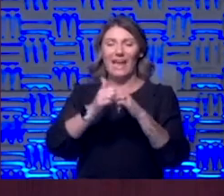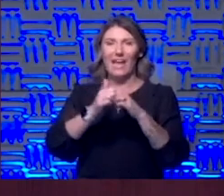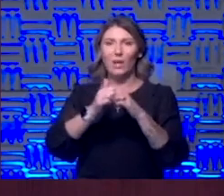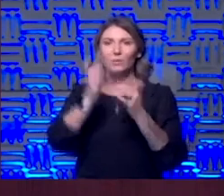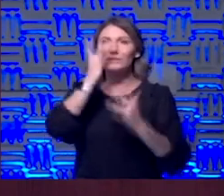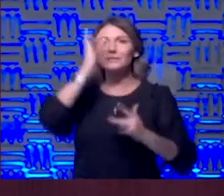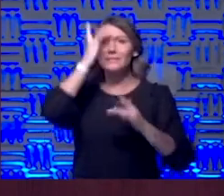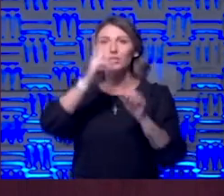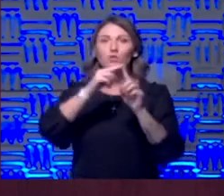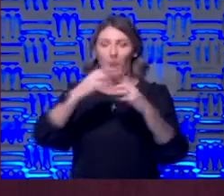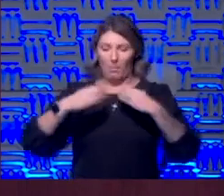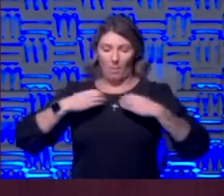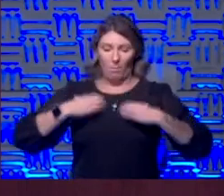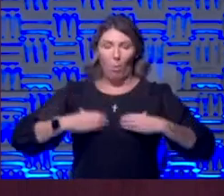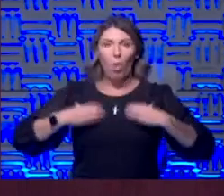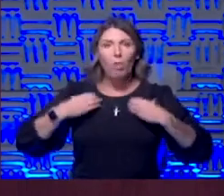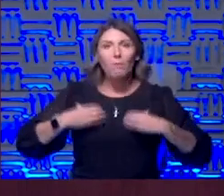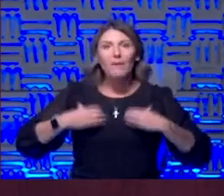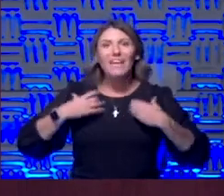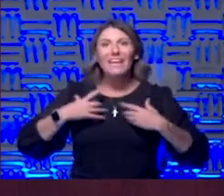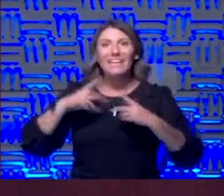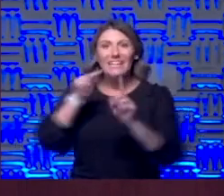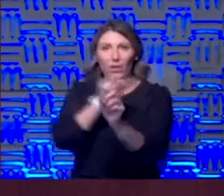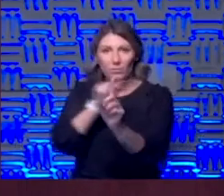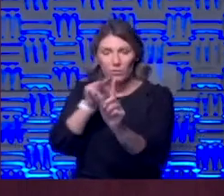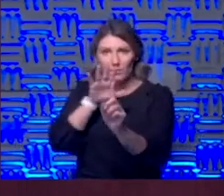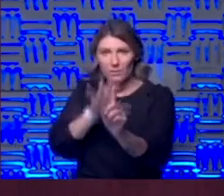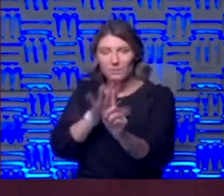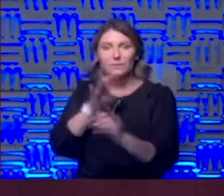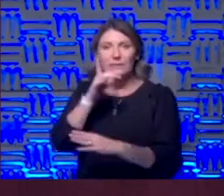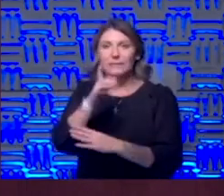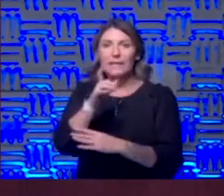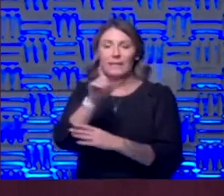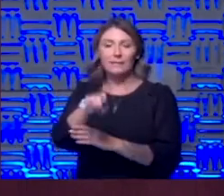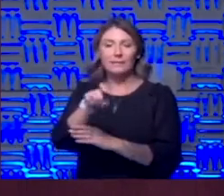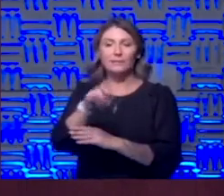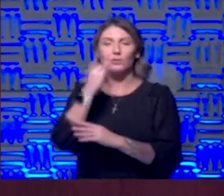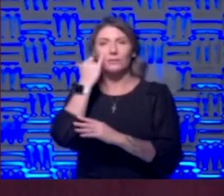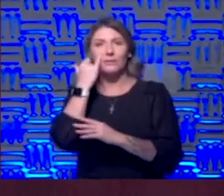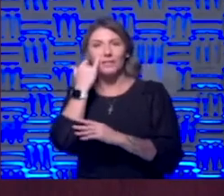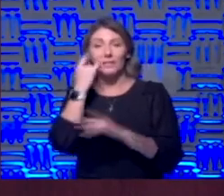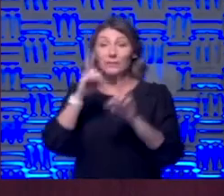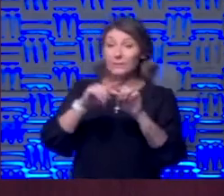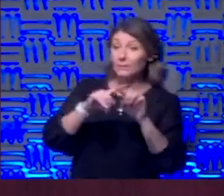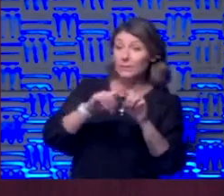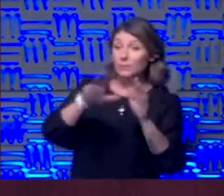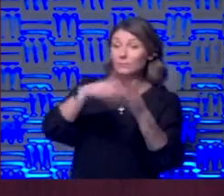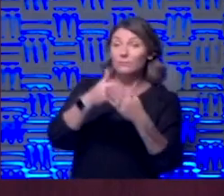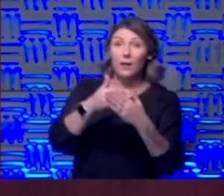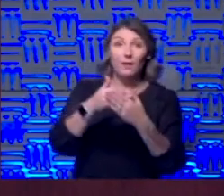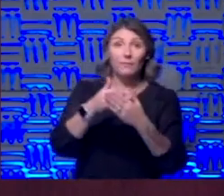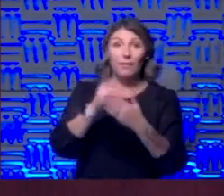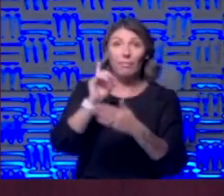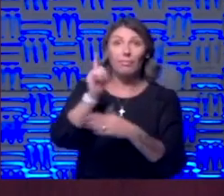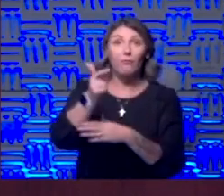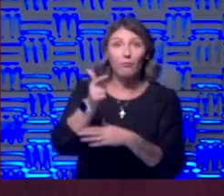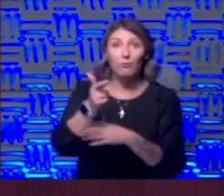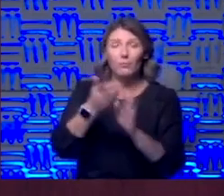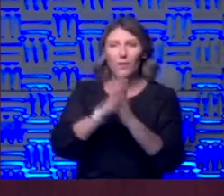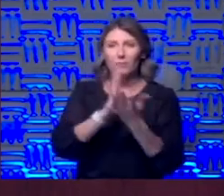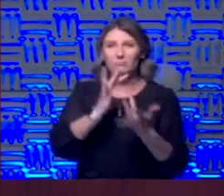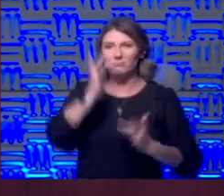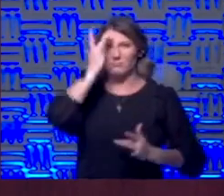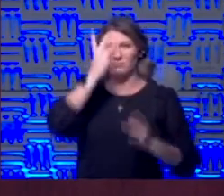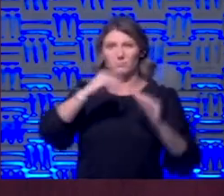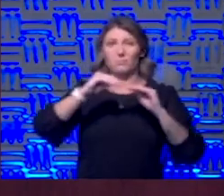a pulmonary point of view and it's not necessarily depending on whether you if you come late then you're sicker but that doesn't